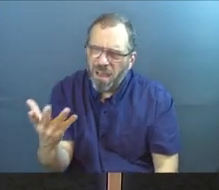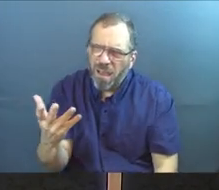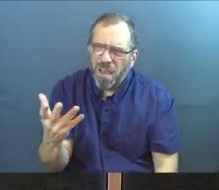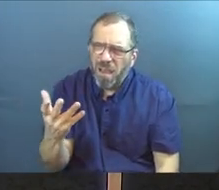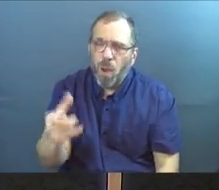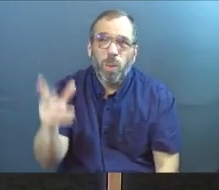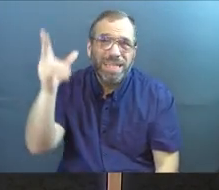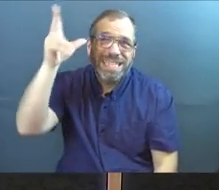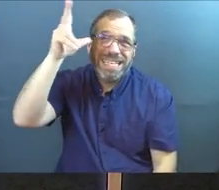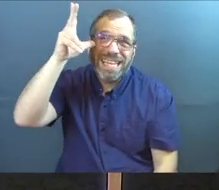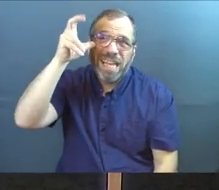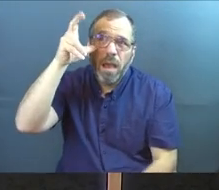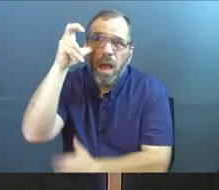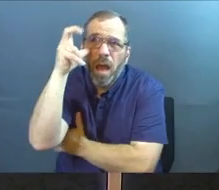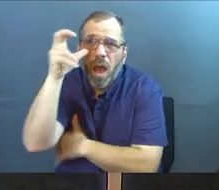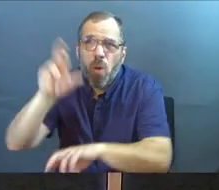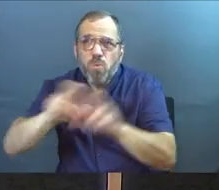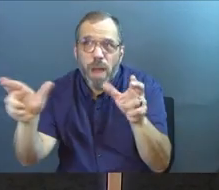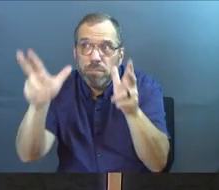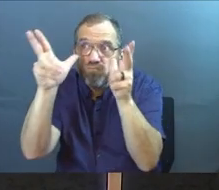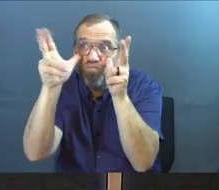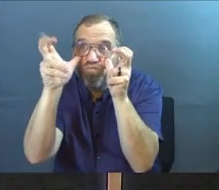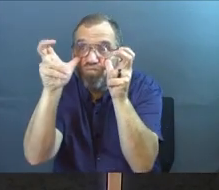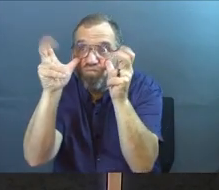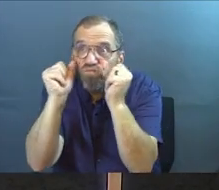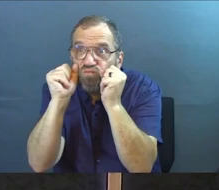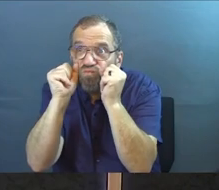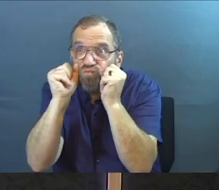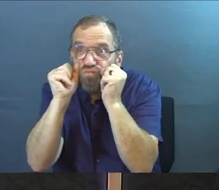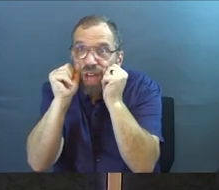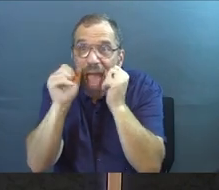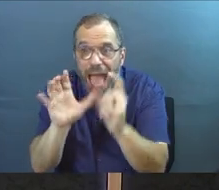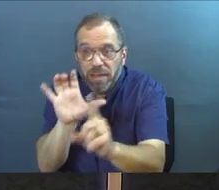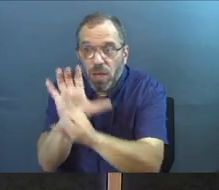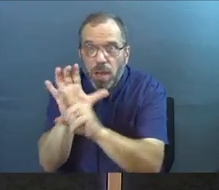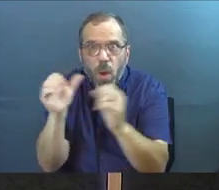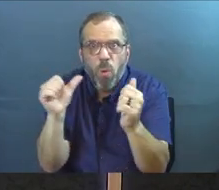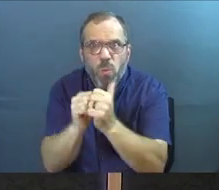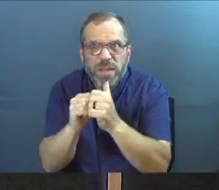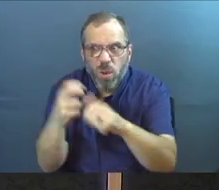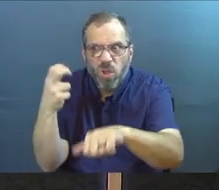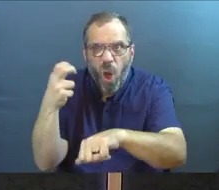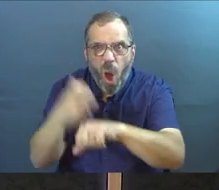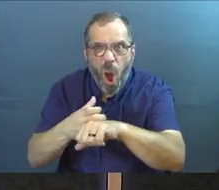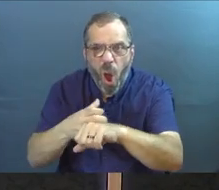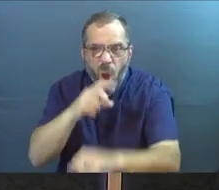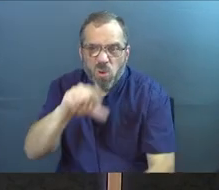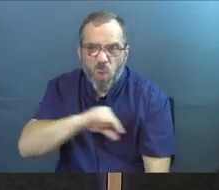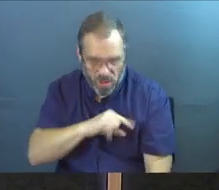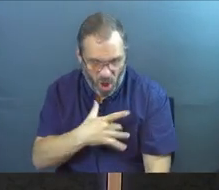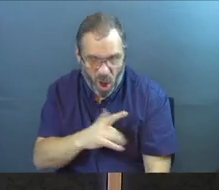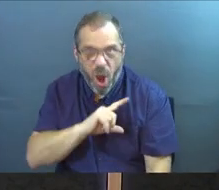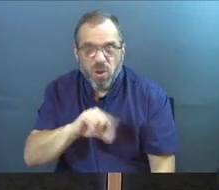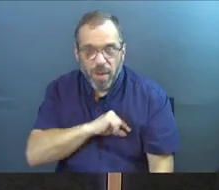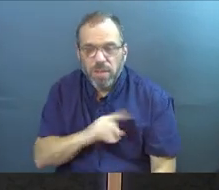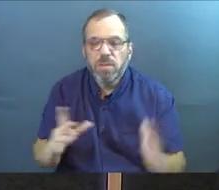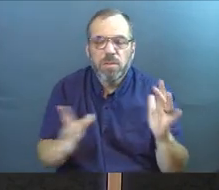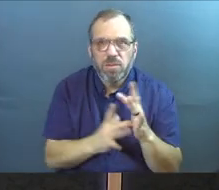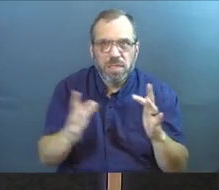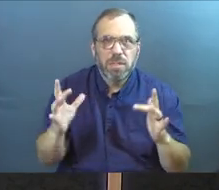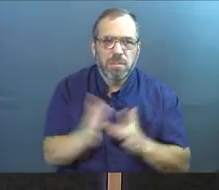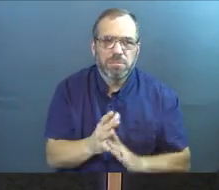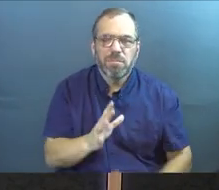with their ears open and ready to listen. And because they're coming with those heart qualities about them, Jesus